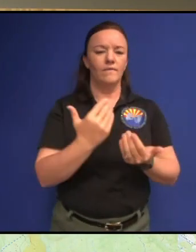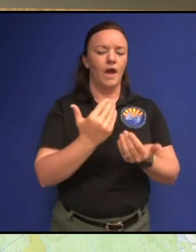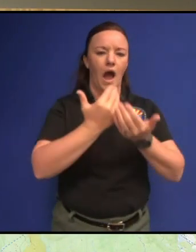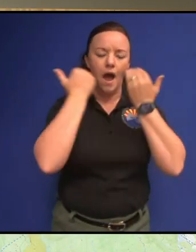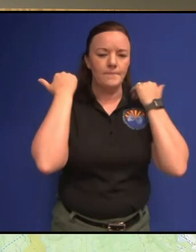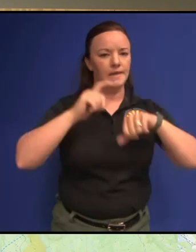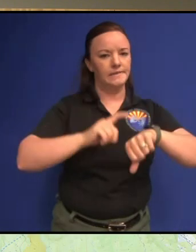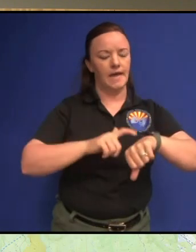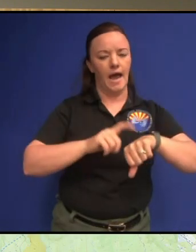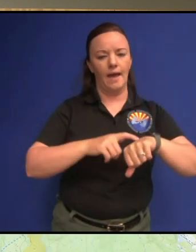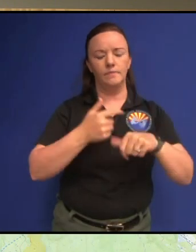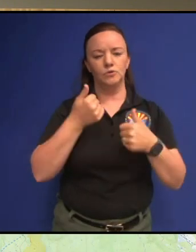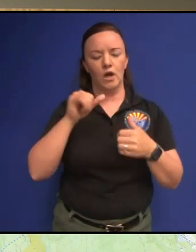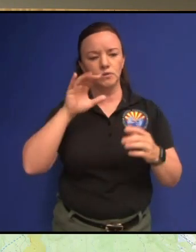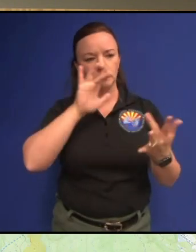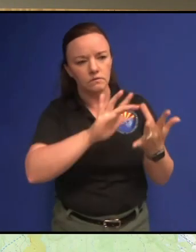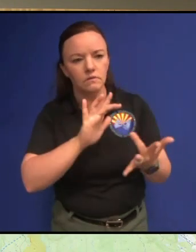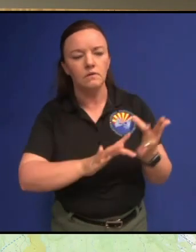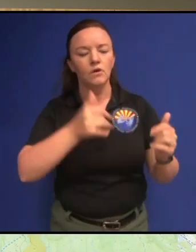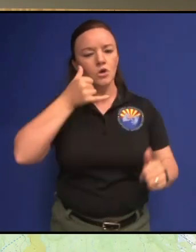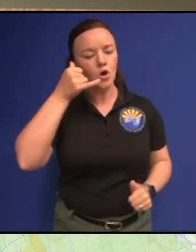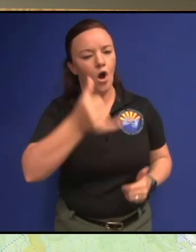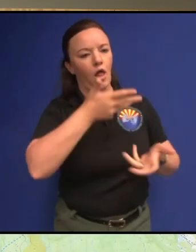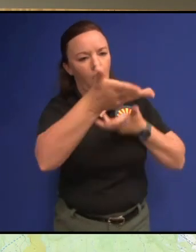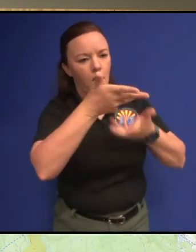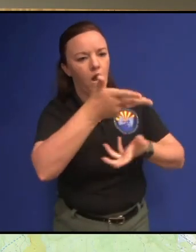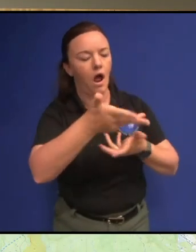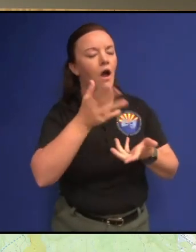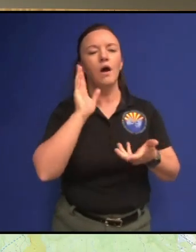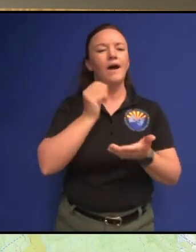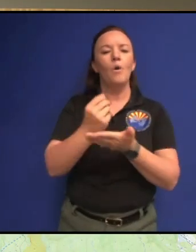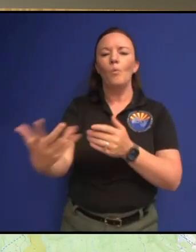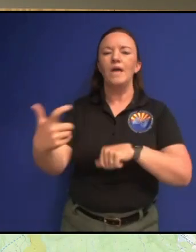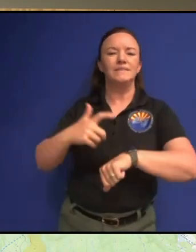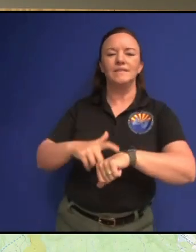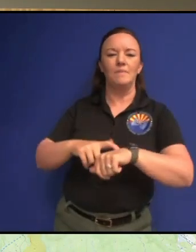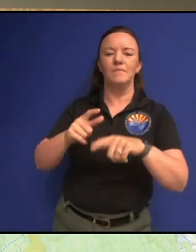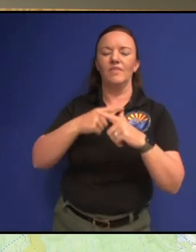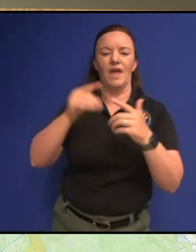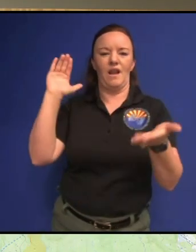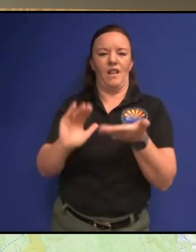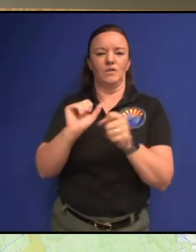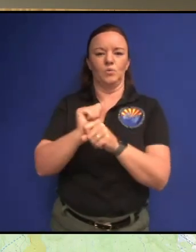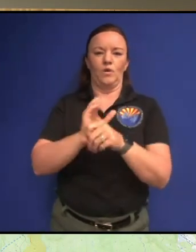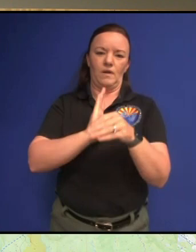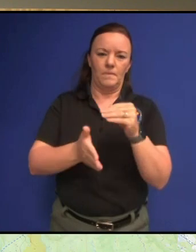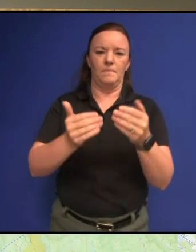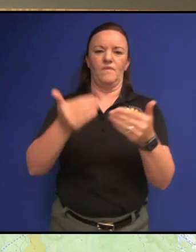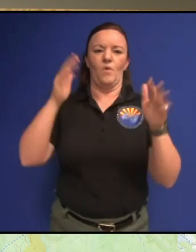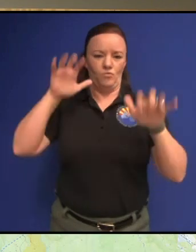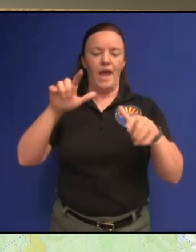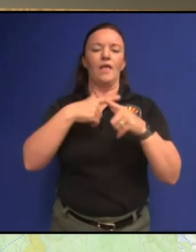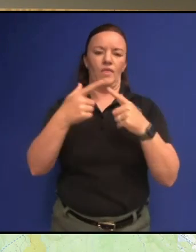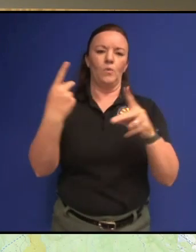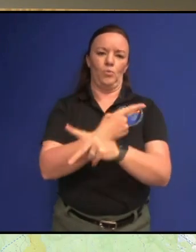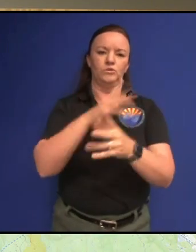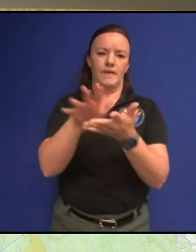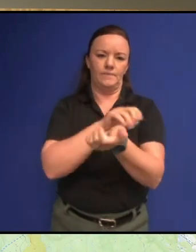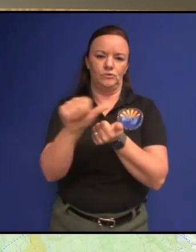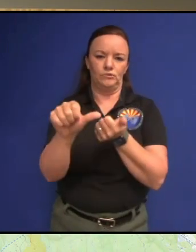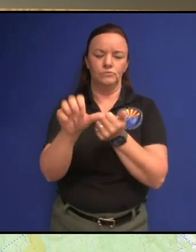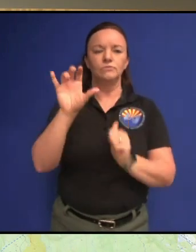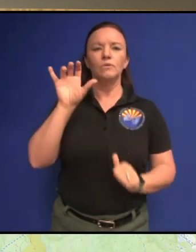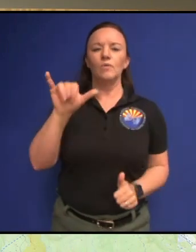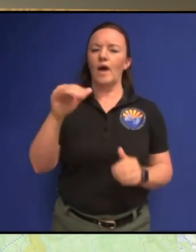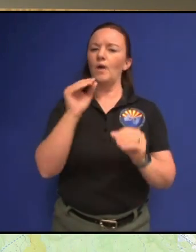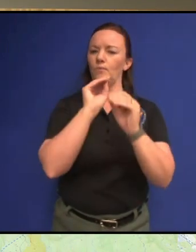let's try again to call that person we're not going to get as much done before it rains and that means that there can be more damage so that's what the repair side of it looks like